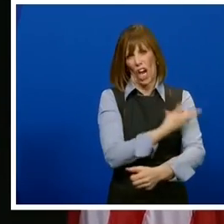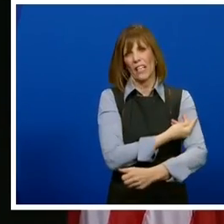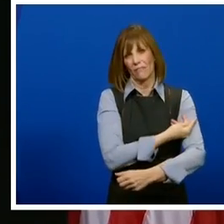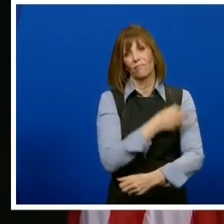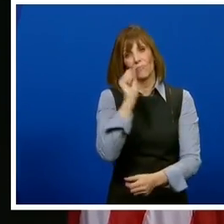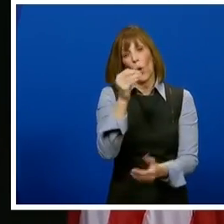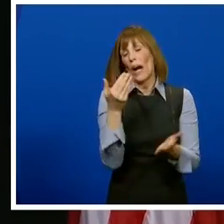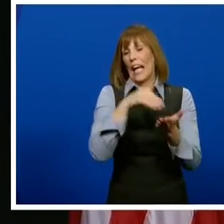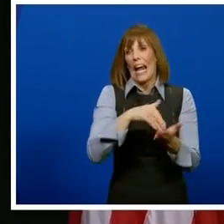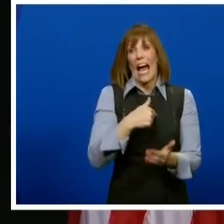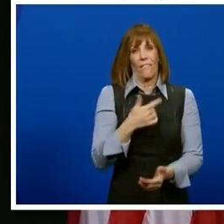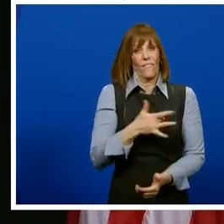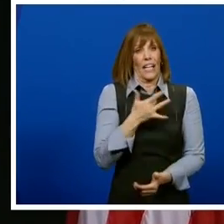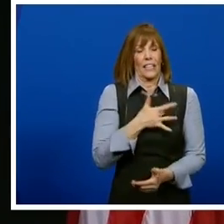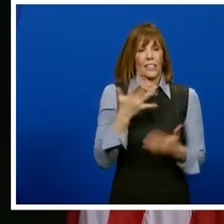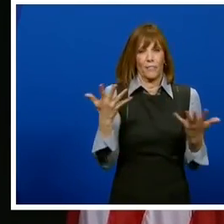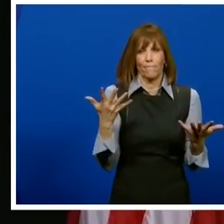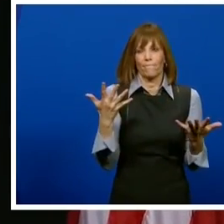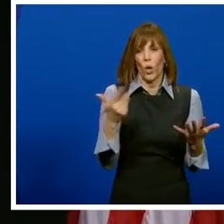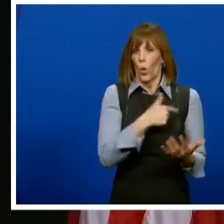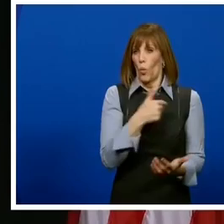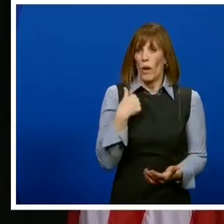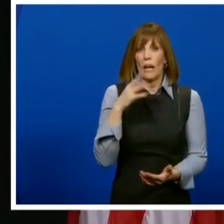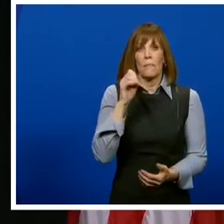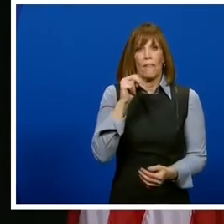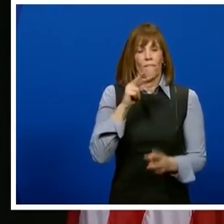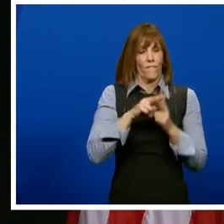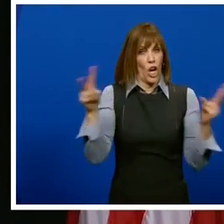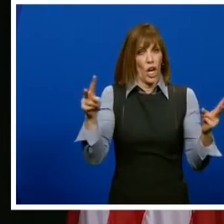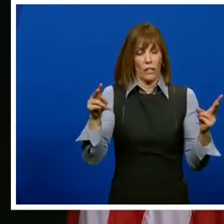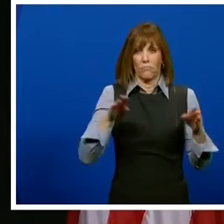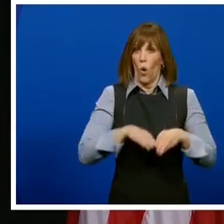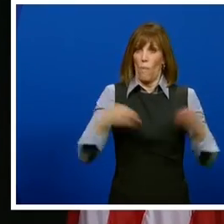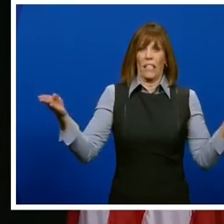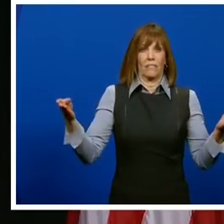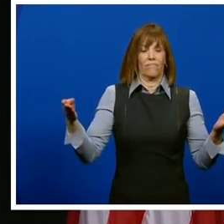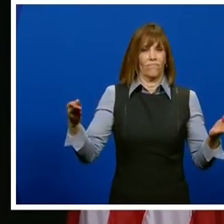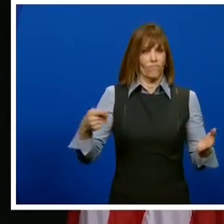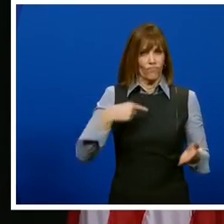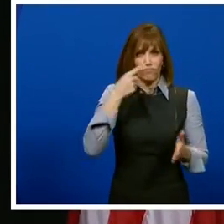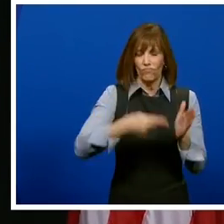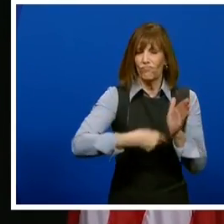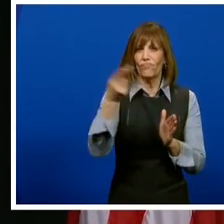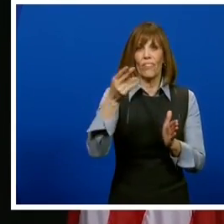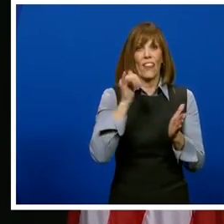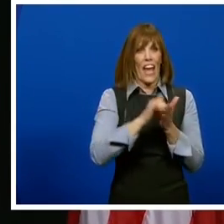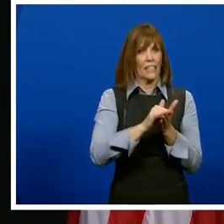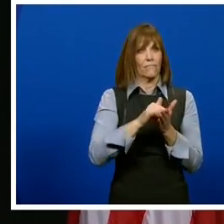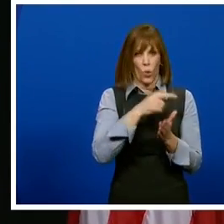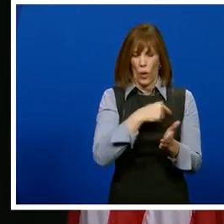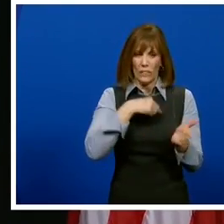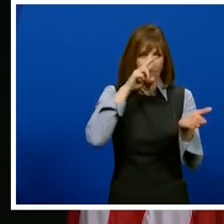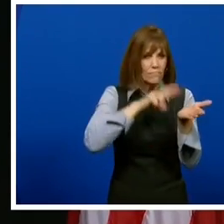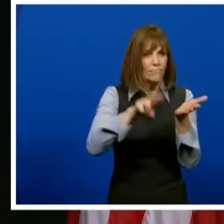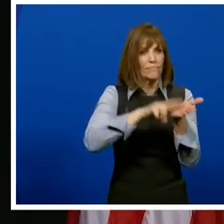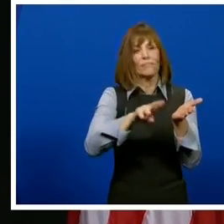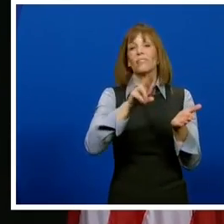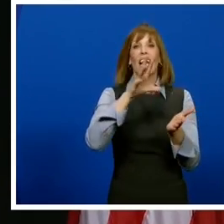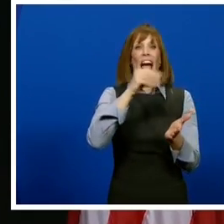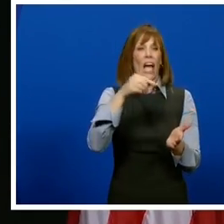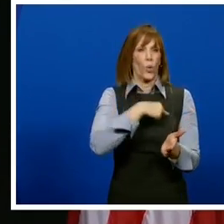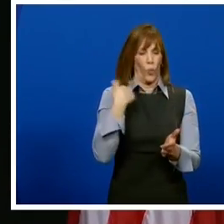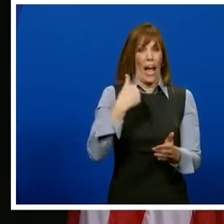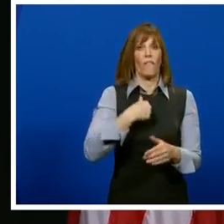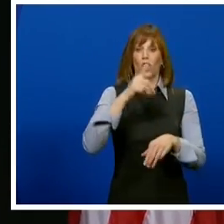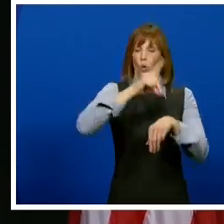I think they have been, you know, he's been very forthcoming in addressing that. And, again, said that he felt that, you know, we have a moral obligation to be